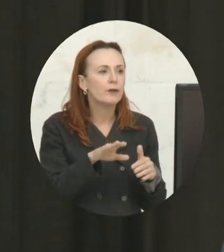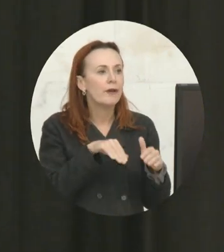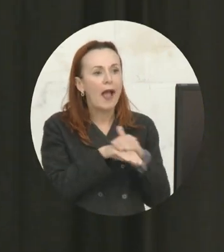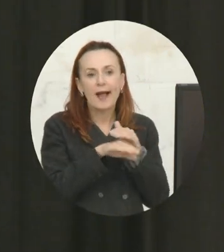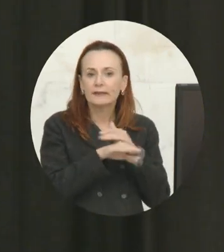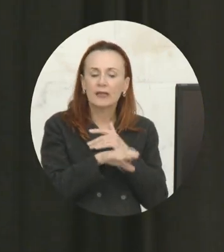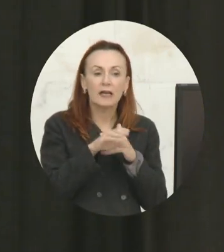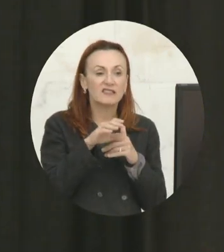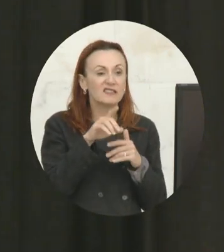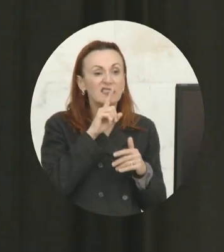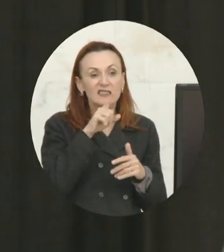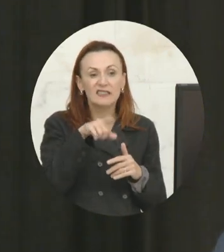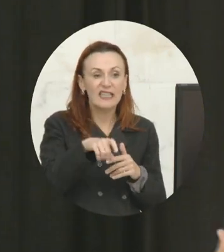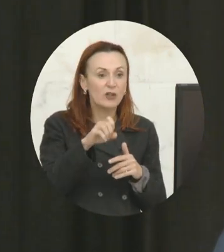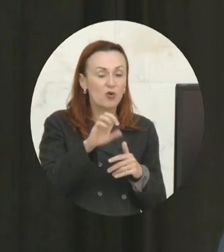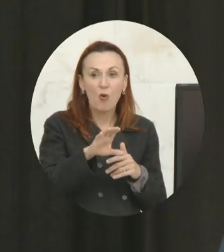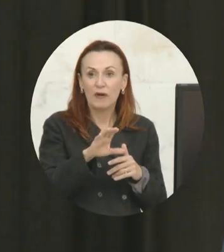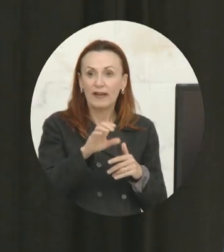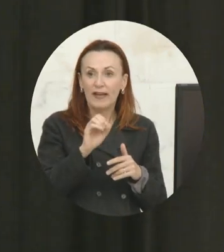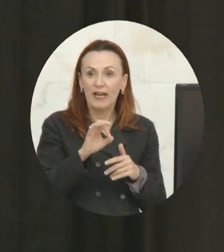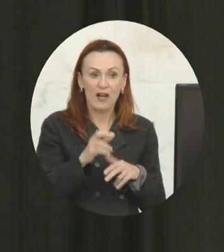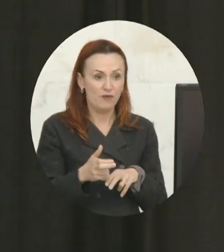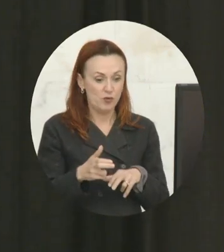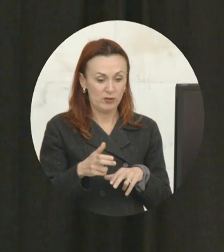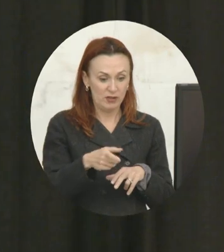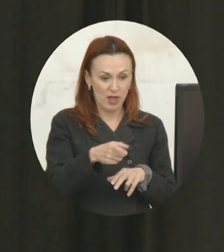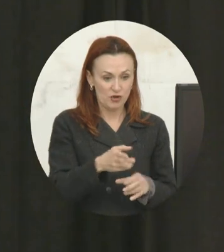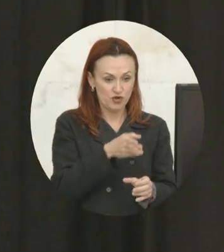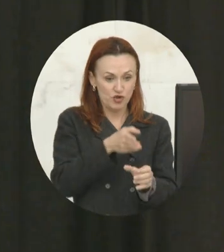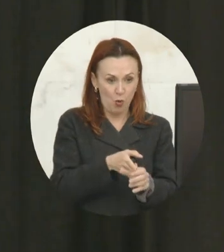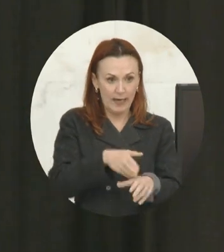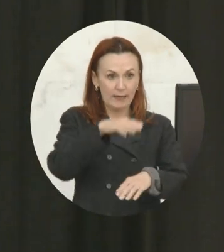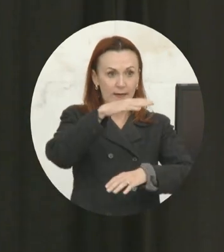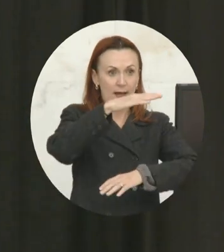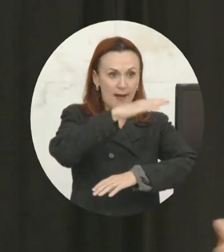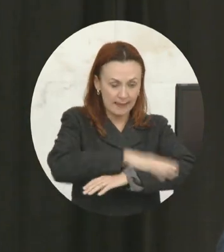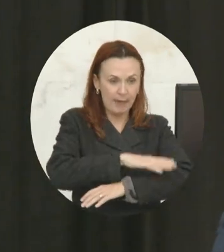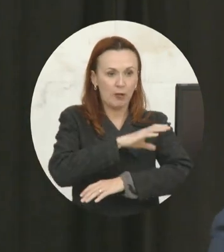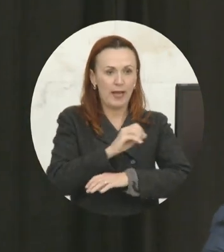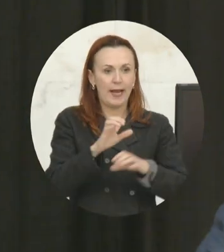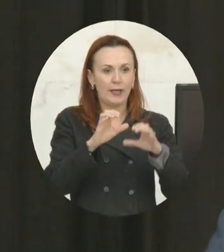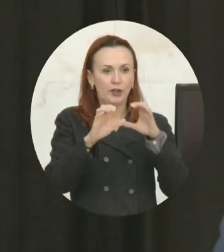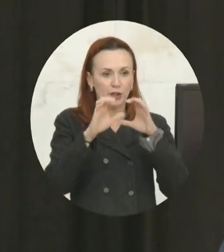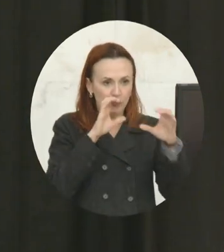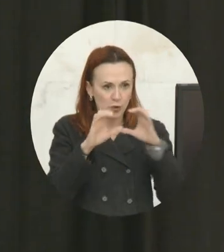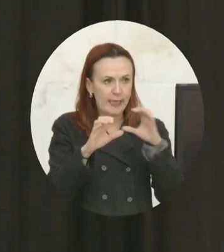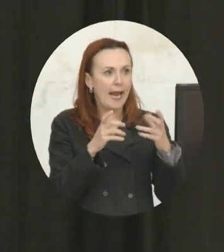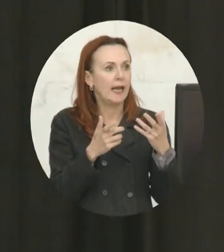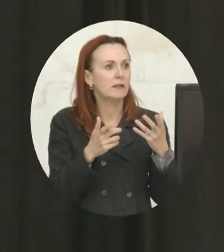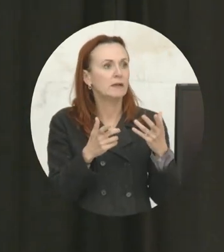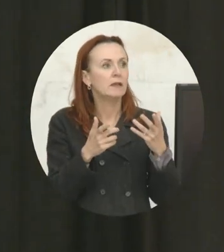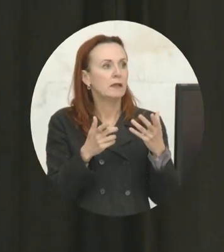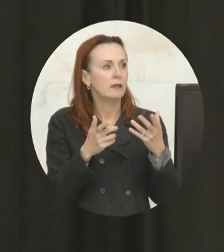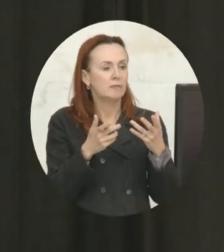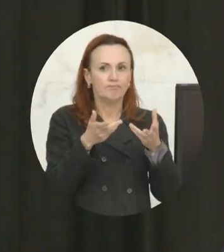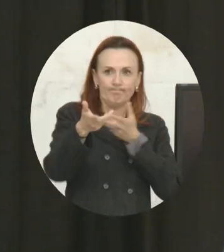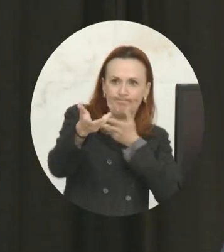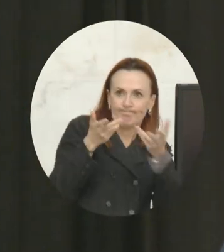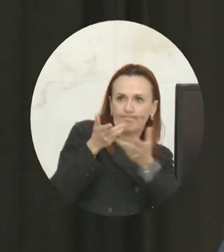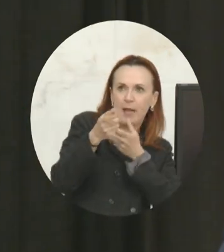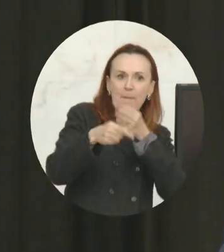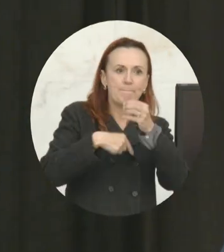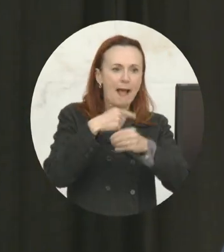means. The bottom line is this. If you can sit at a table and communicate directly or indirectly in any way, shape, or form about